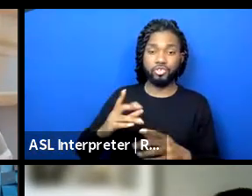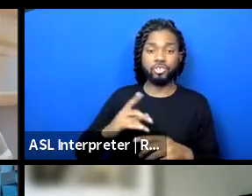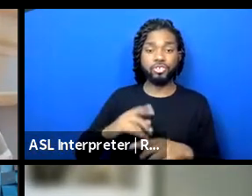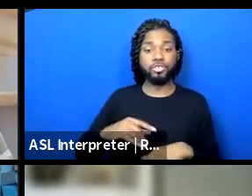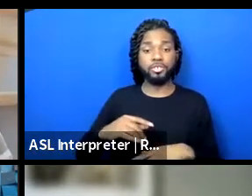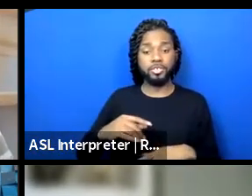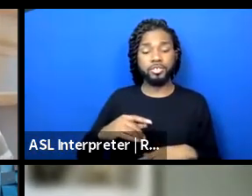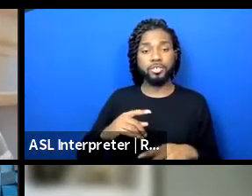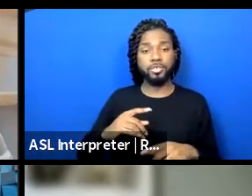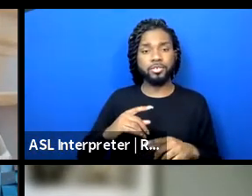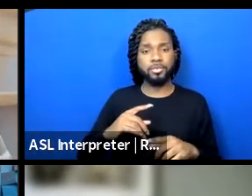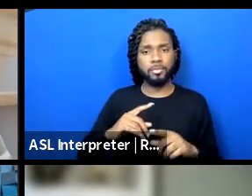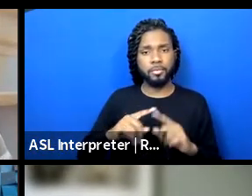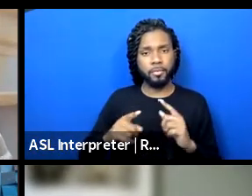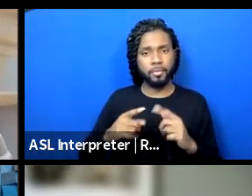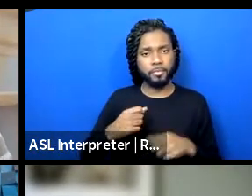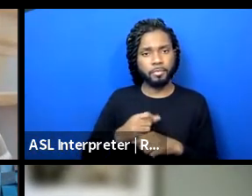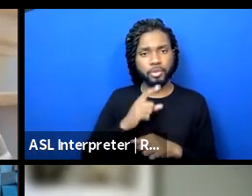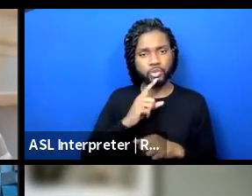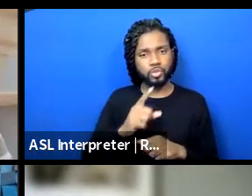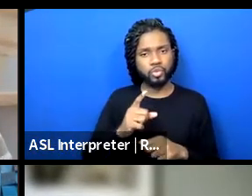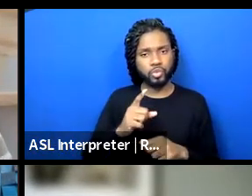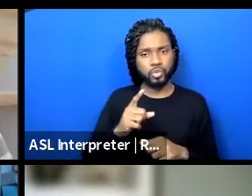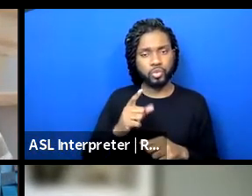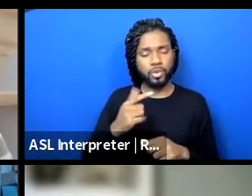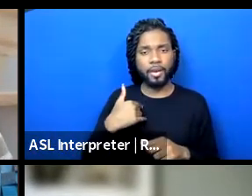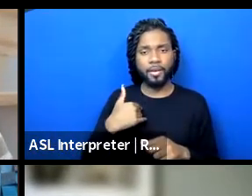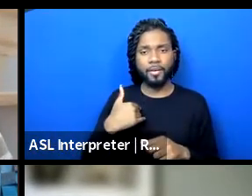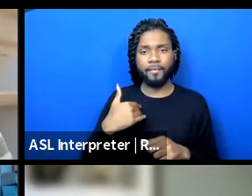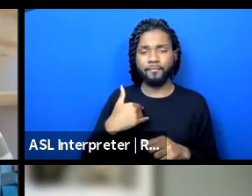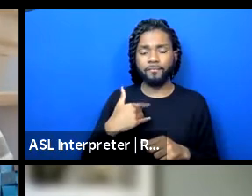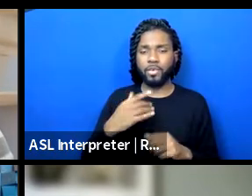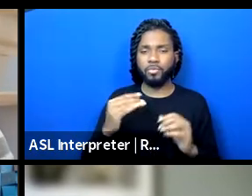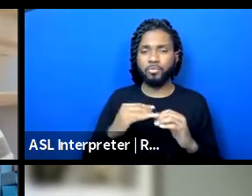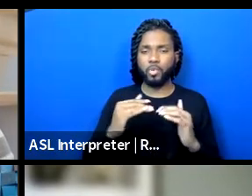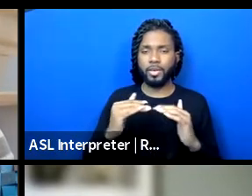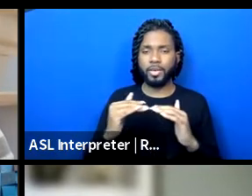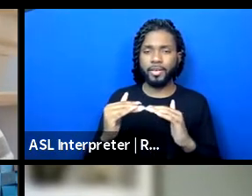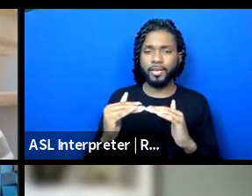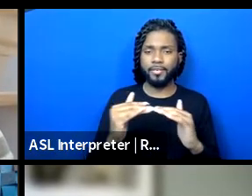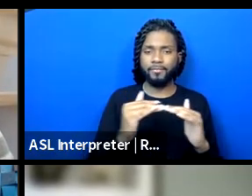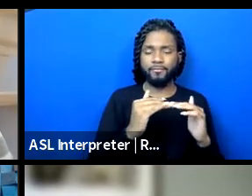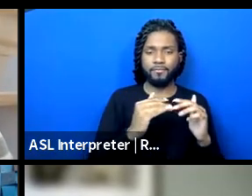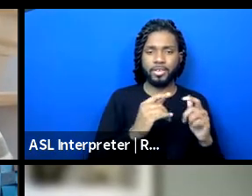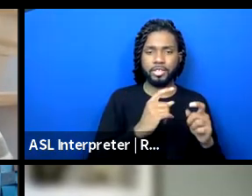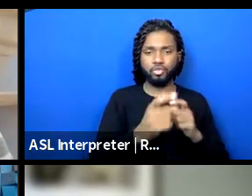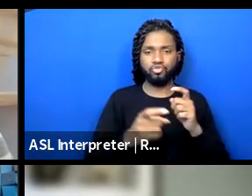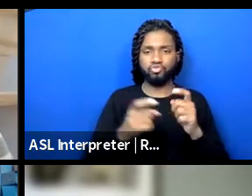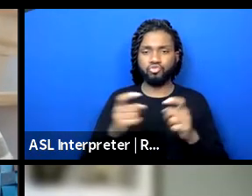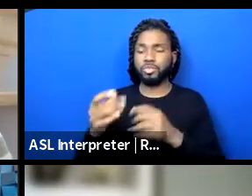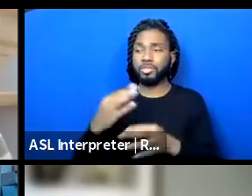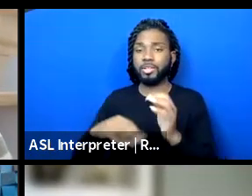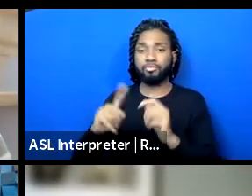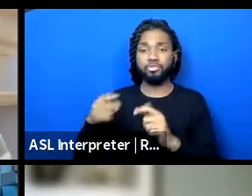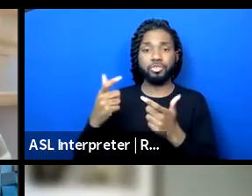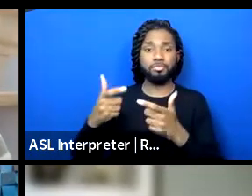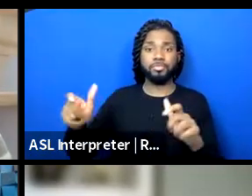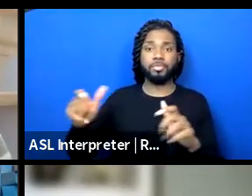to make sure that there's a pretty even, a much more even distribution versus the same big players getting the same big money.